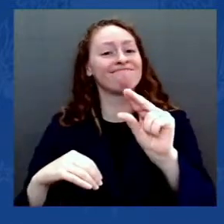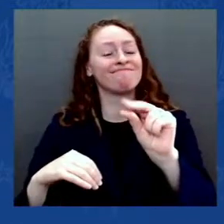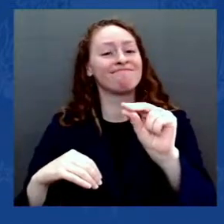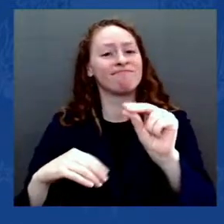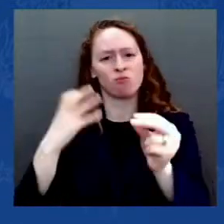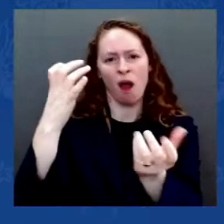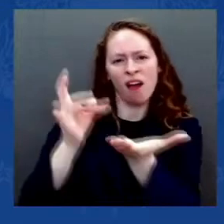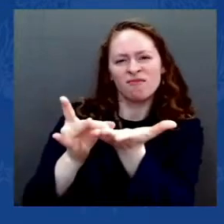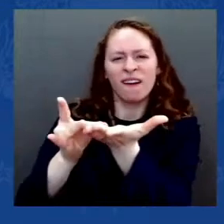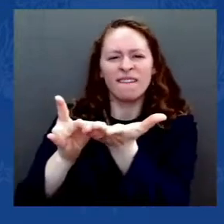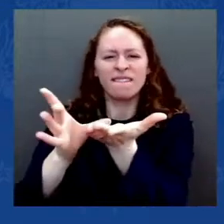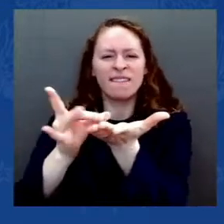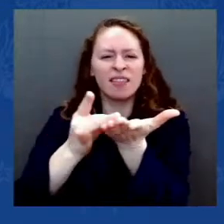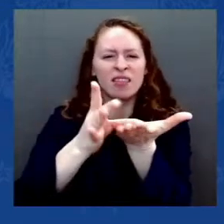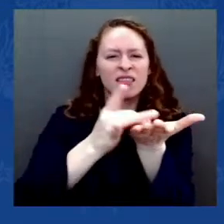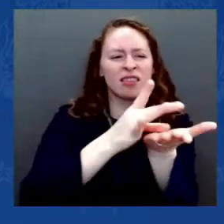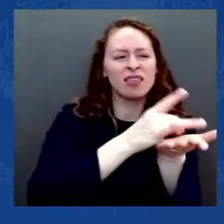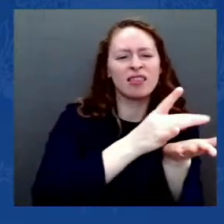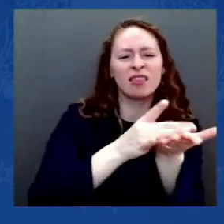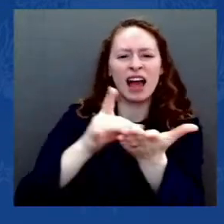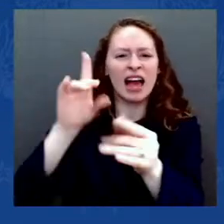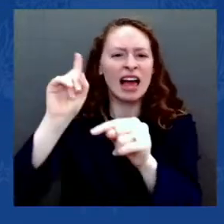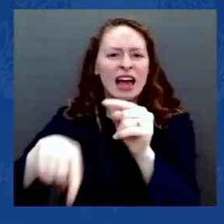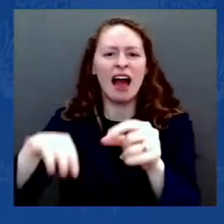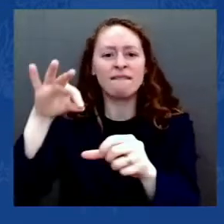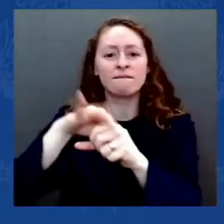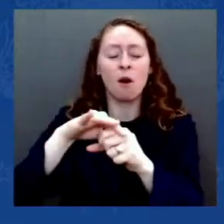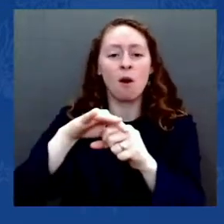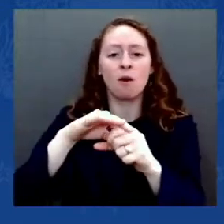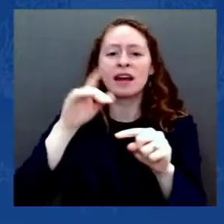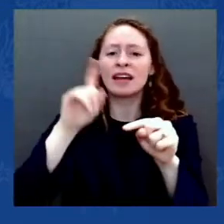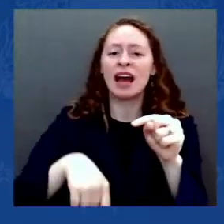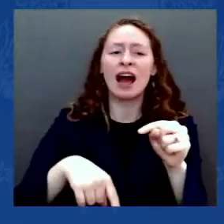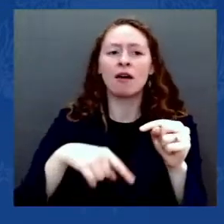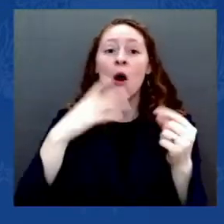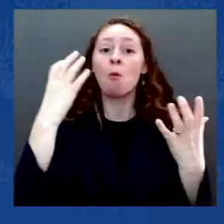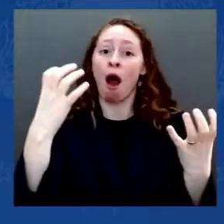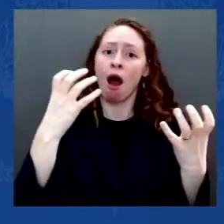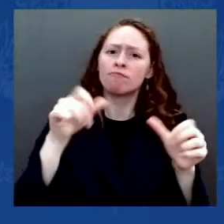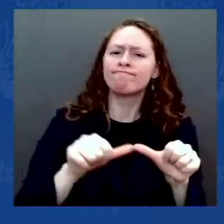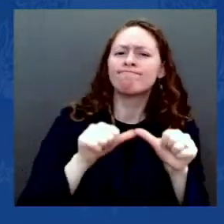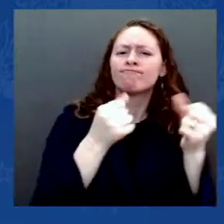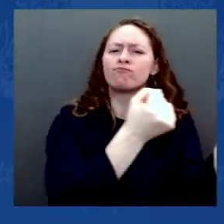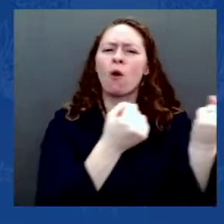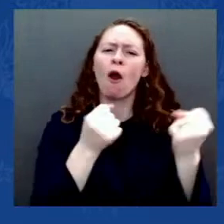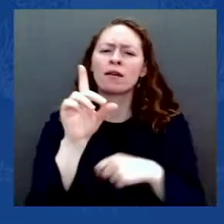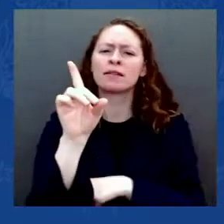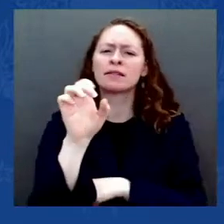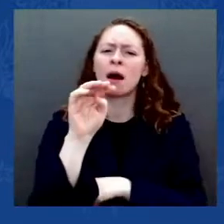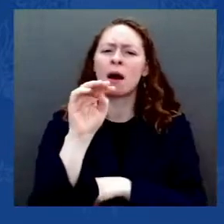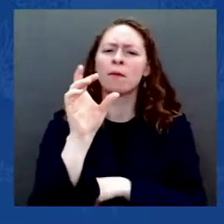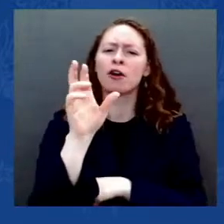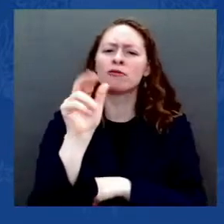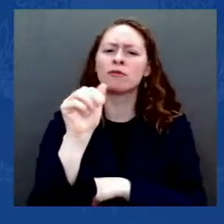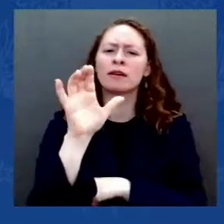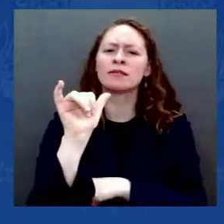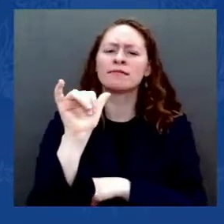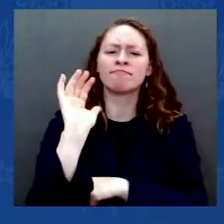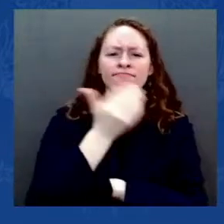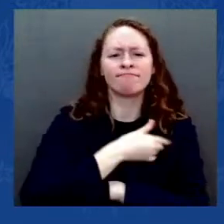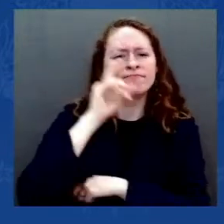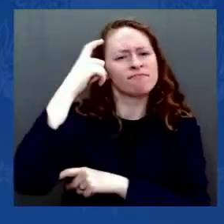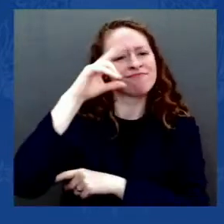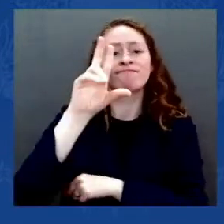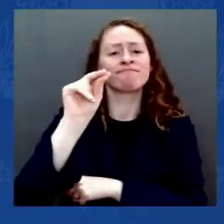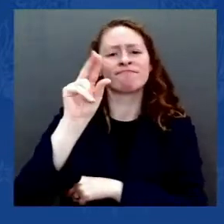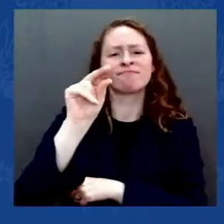former president lost, instead of looking at the election results from 2020 and saying they need new ideas or